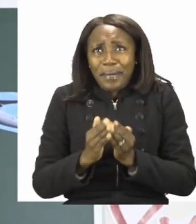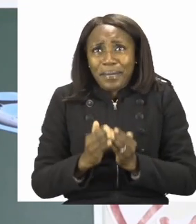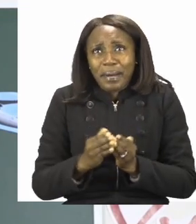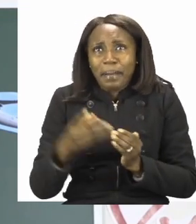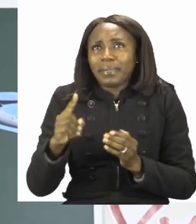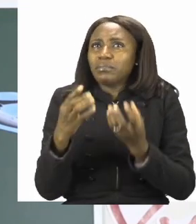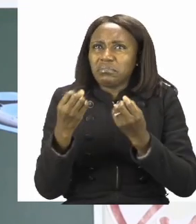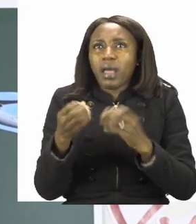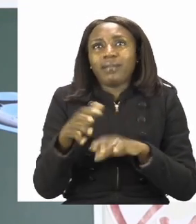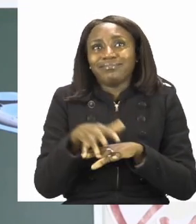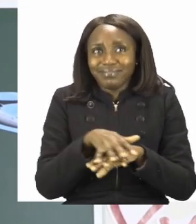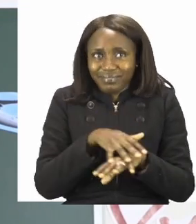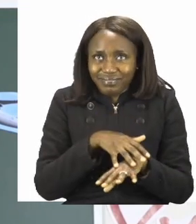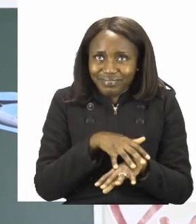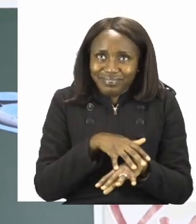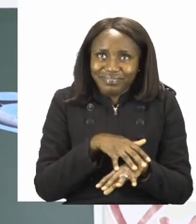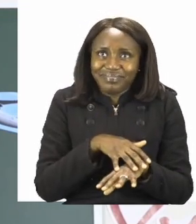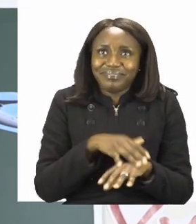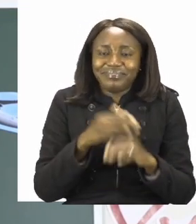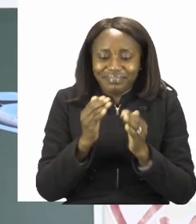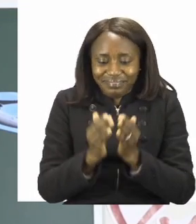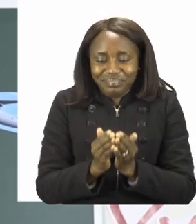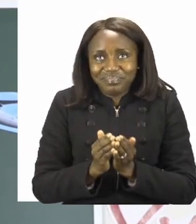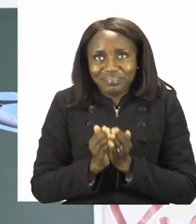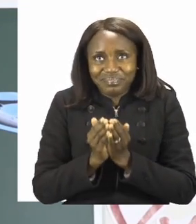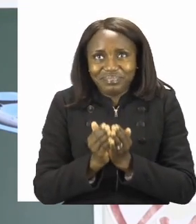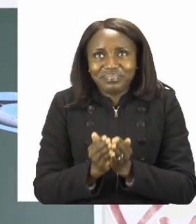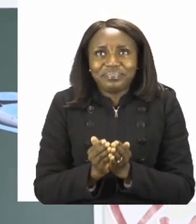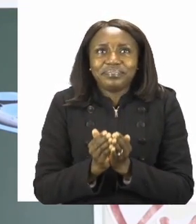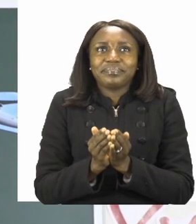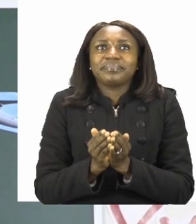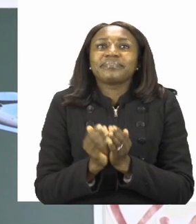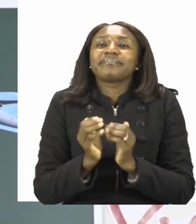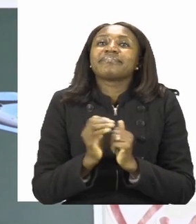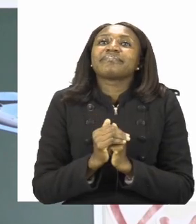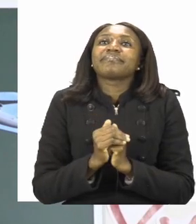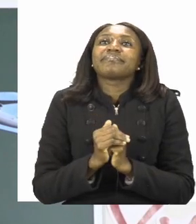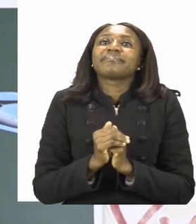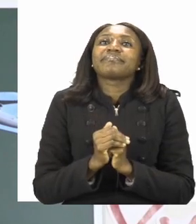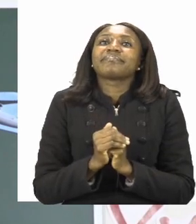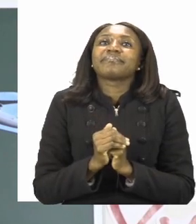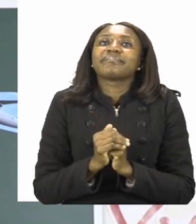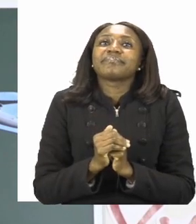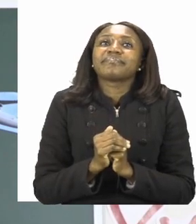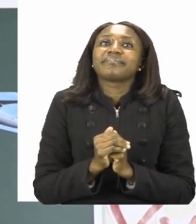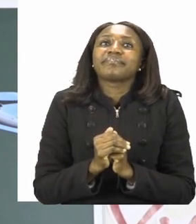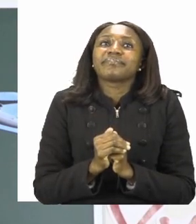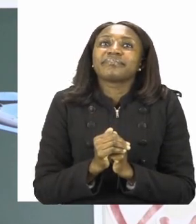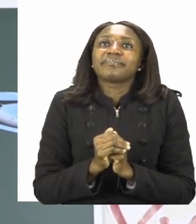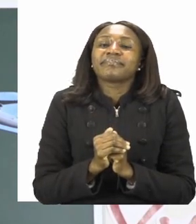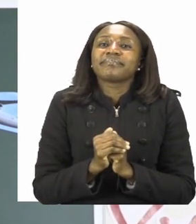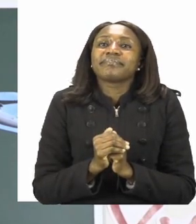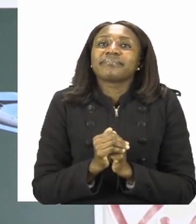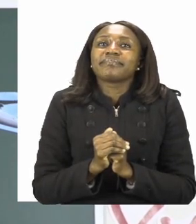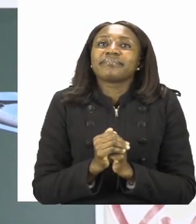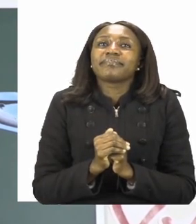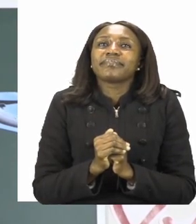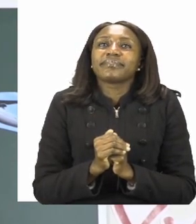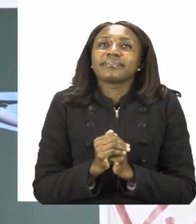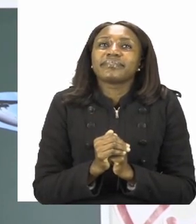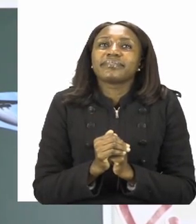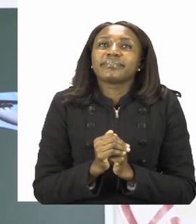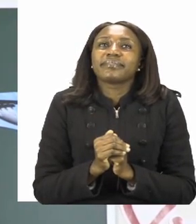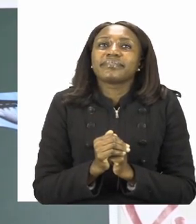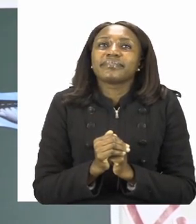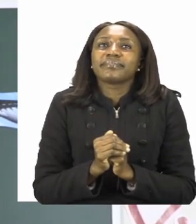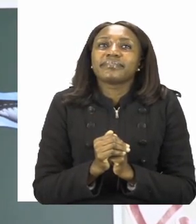So we have something that moves in the water, something that moves on rail and something that's in the sky,